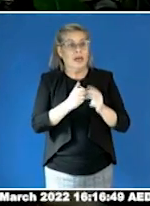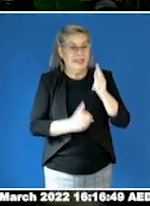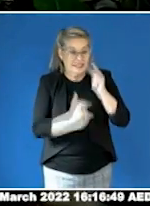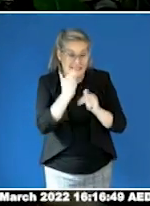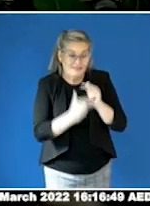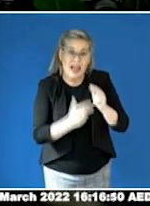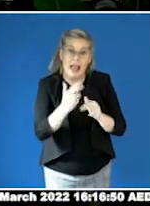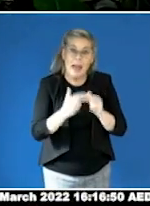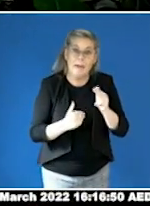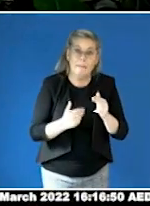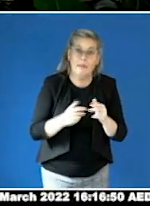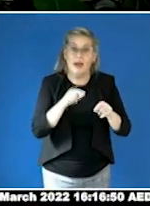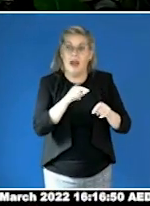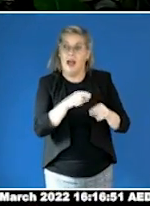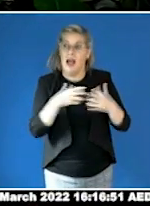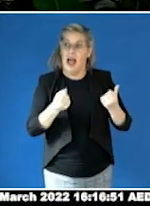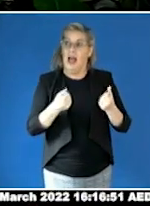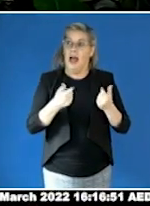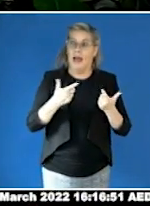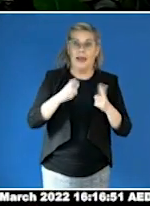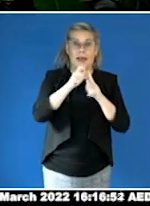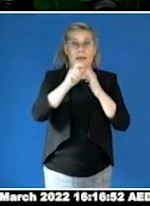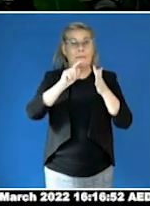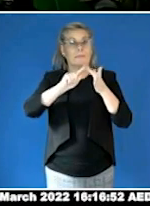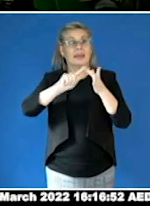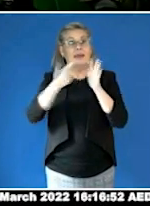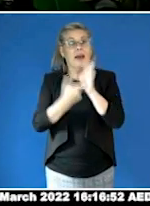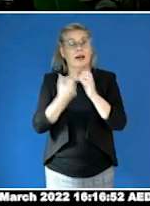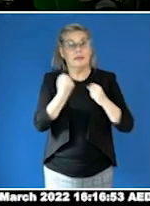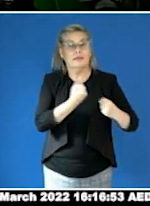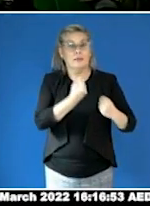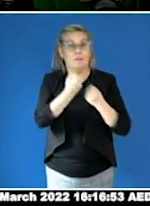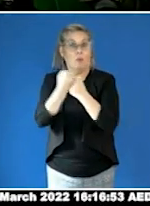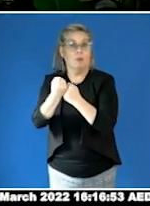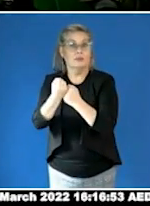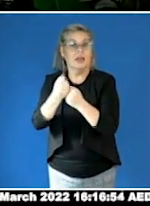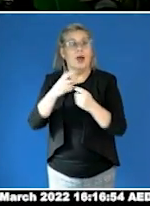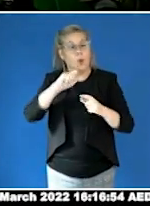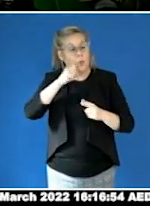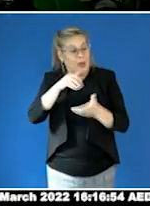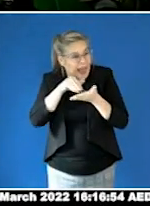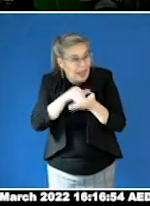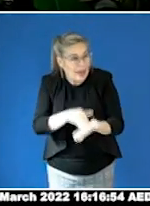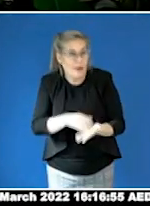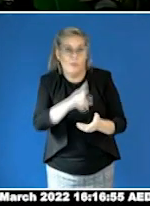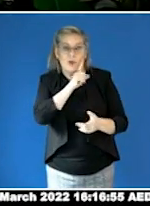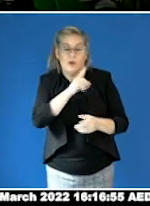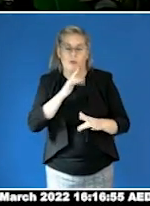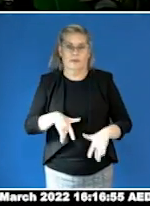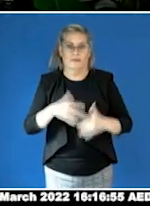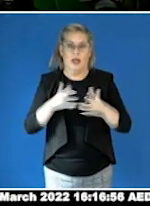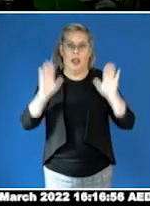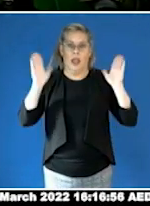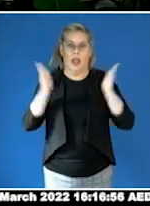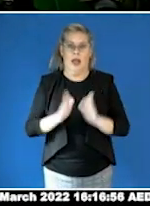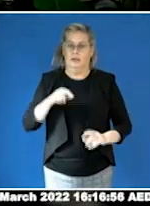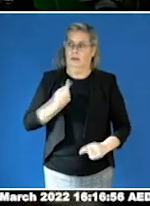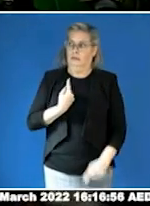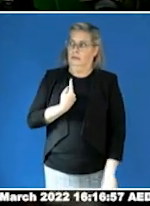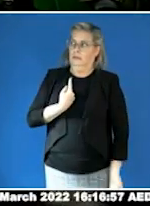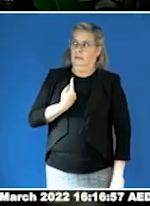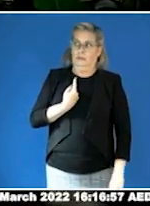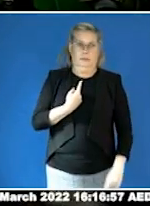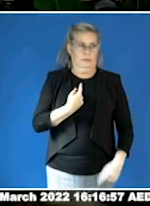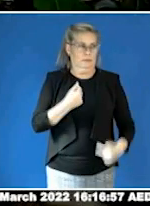We identify this as a key protective measure, reducing their experiences of isolation and loneliness and the vulnerabilities